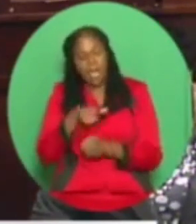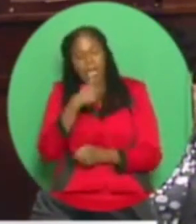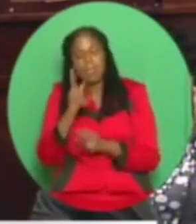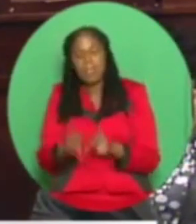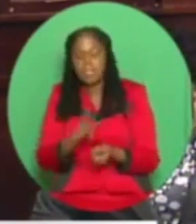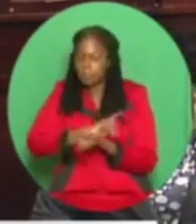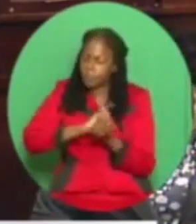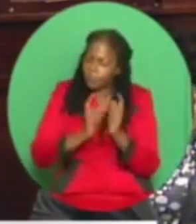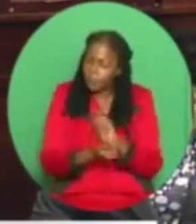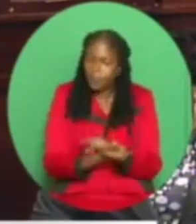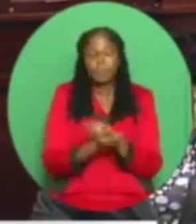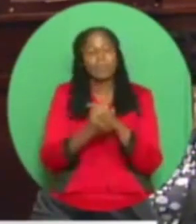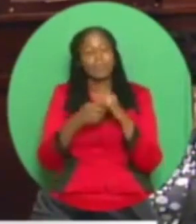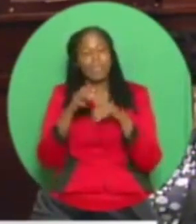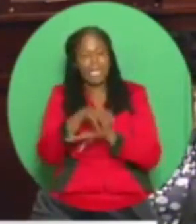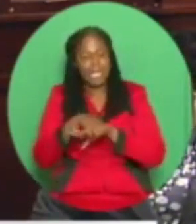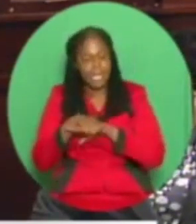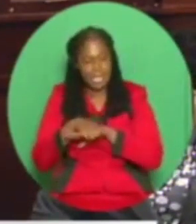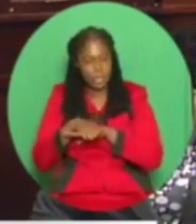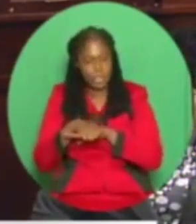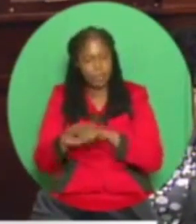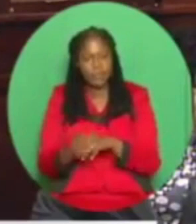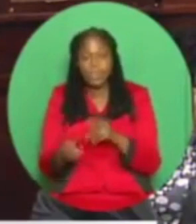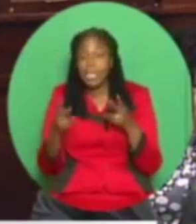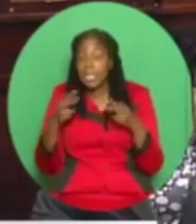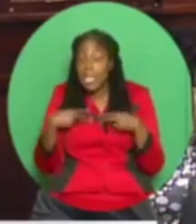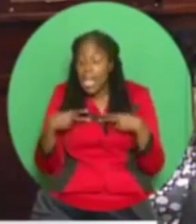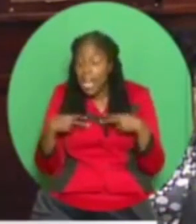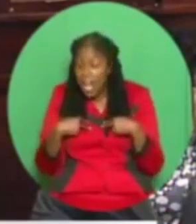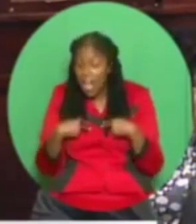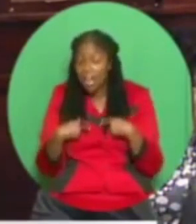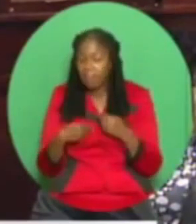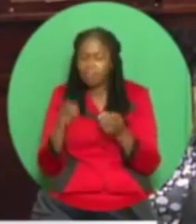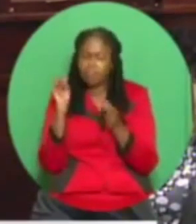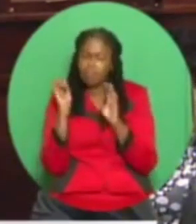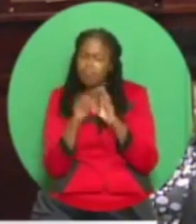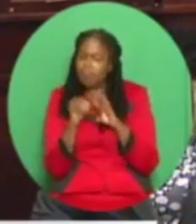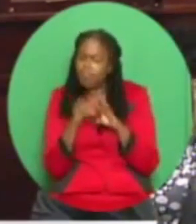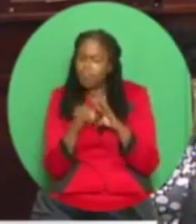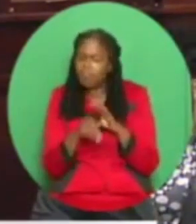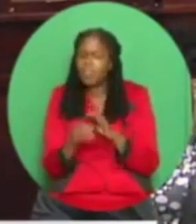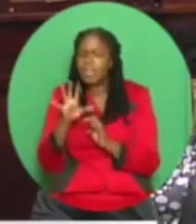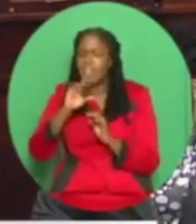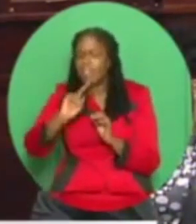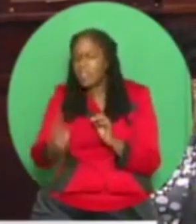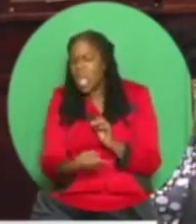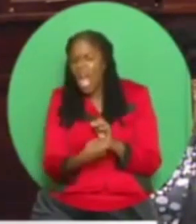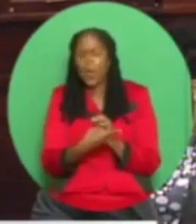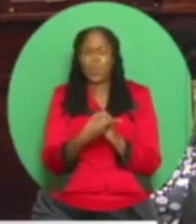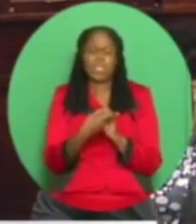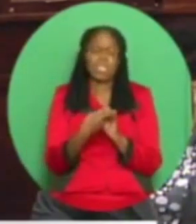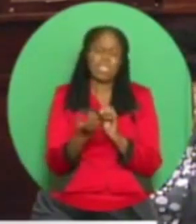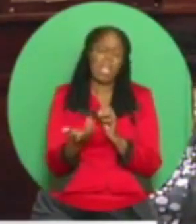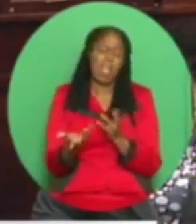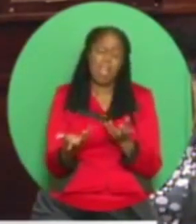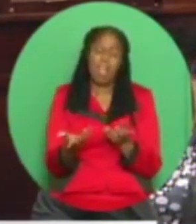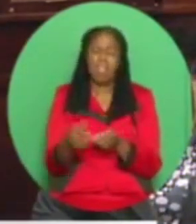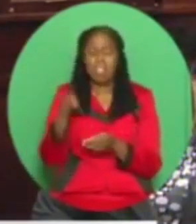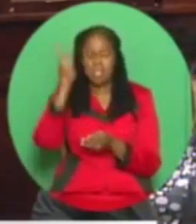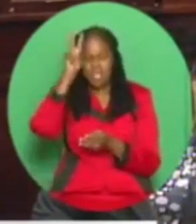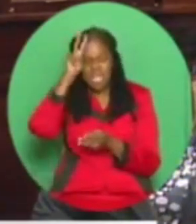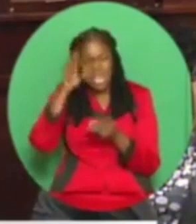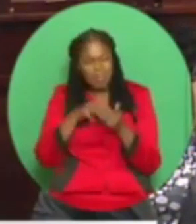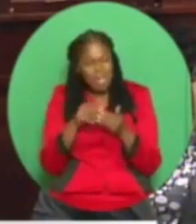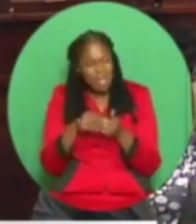has share capital and so on of 500 Suriname dollars, 5,000 Suriname dollars. Share capital, 5